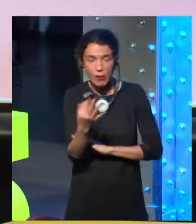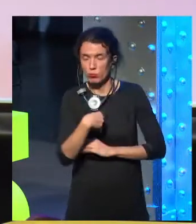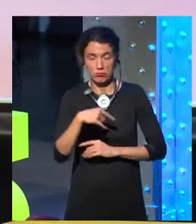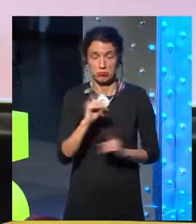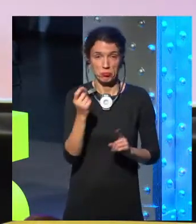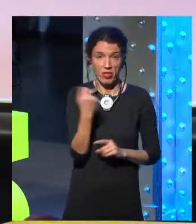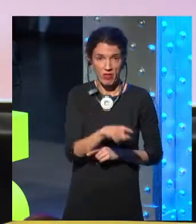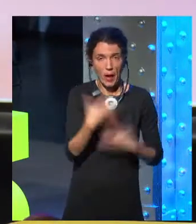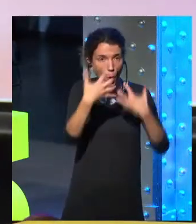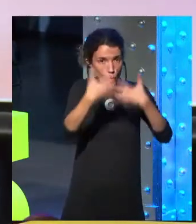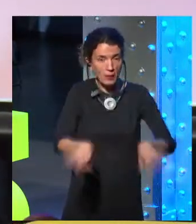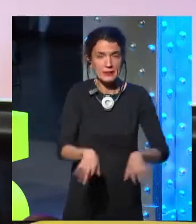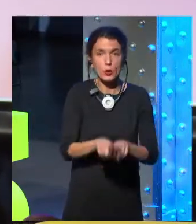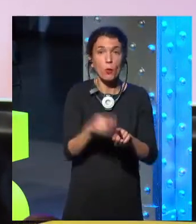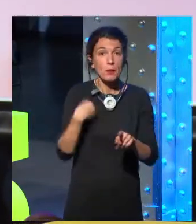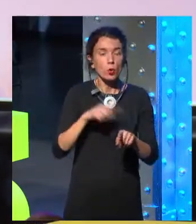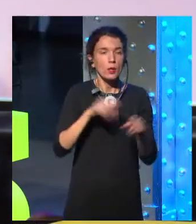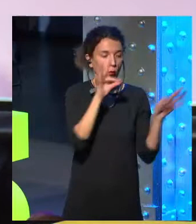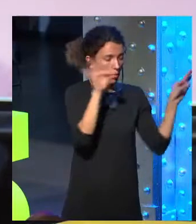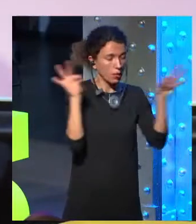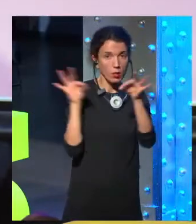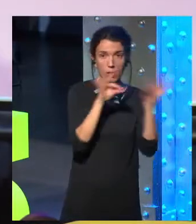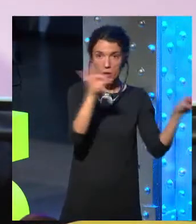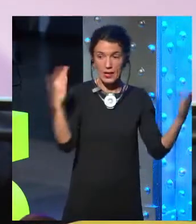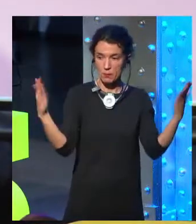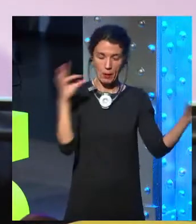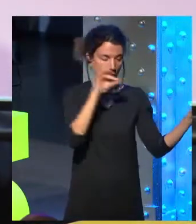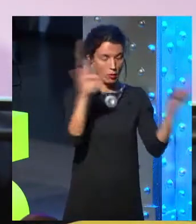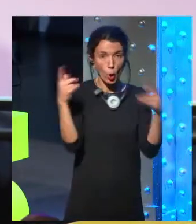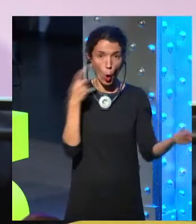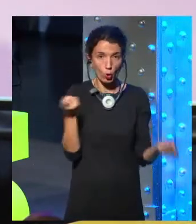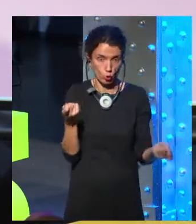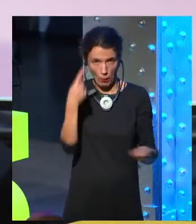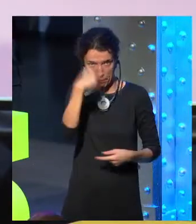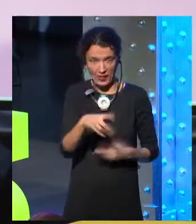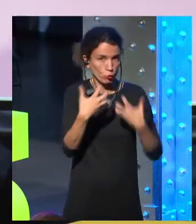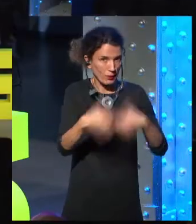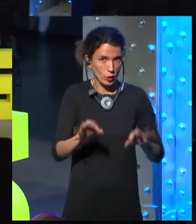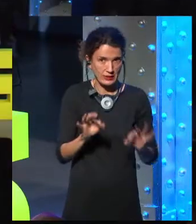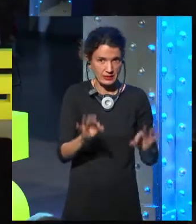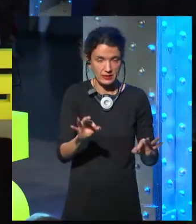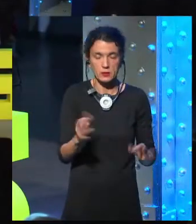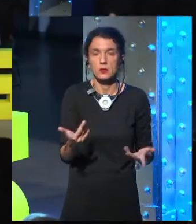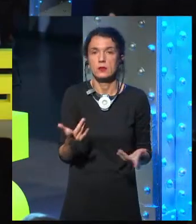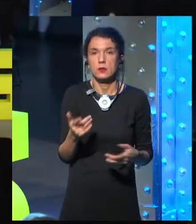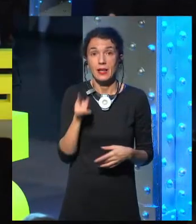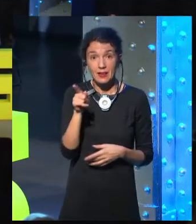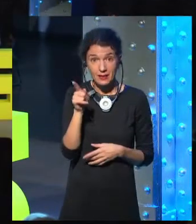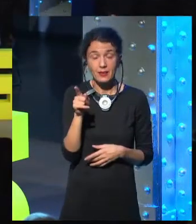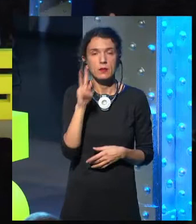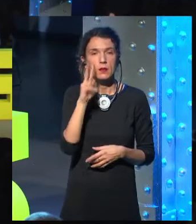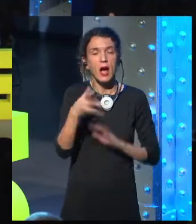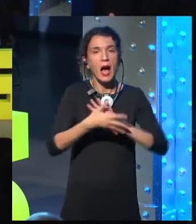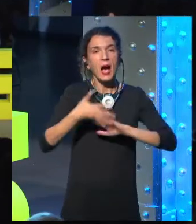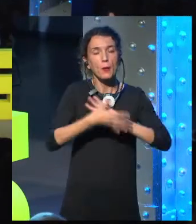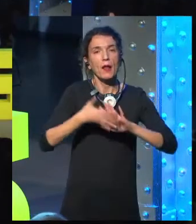forth. And this glanceability using your peripheral attention is key to calm technology. This is a